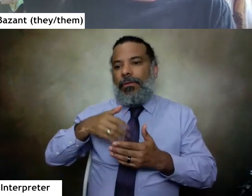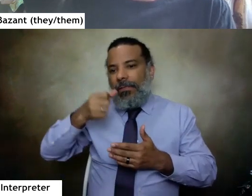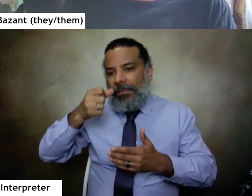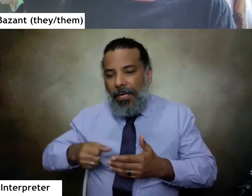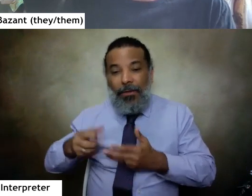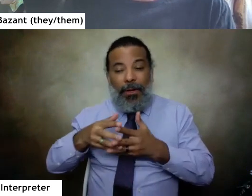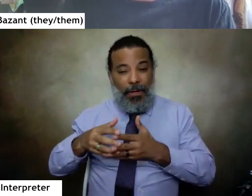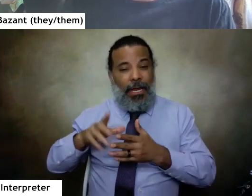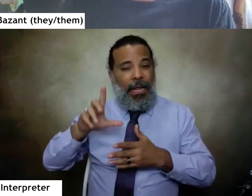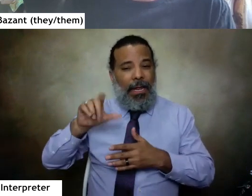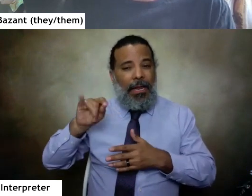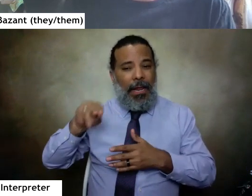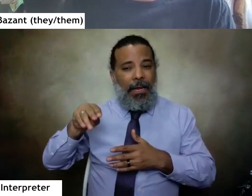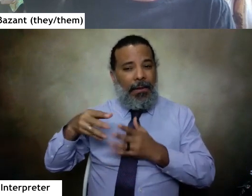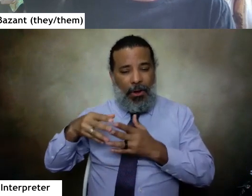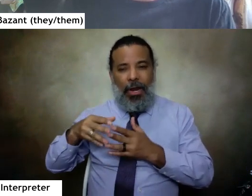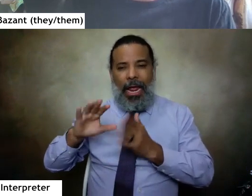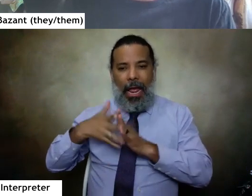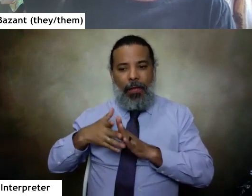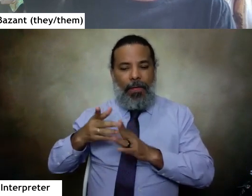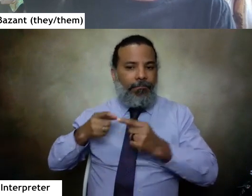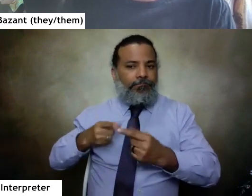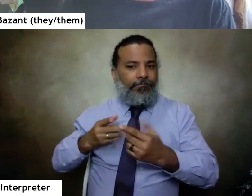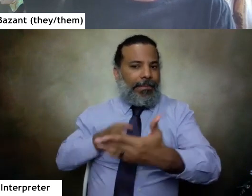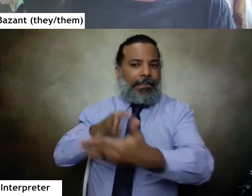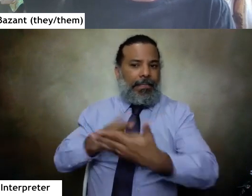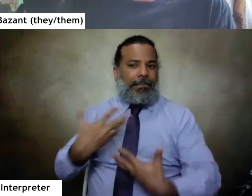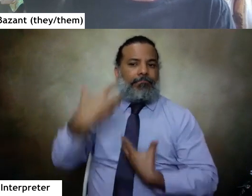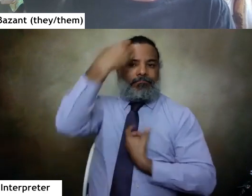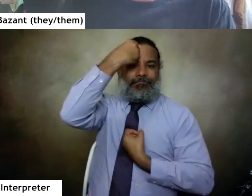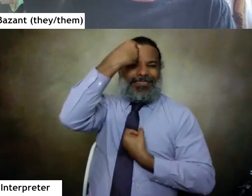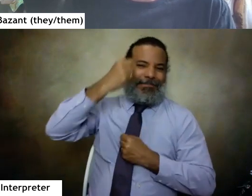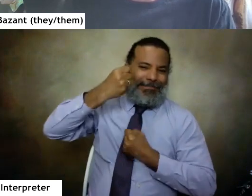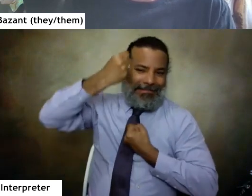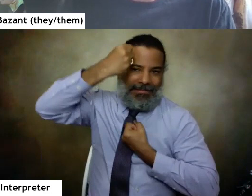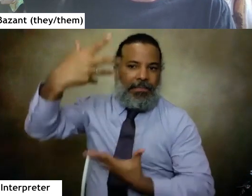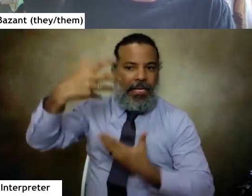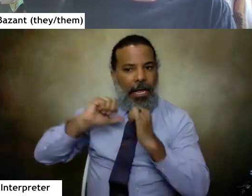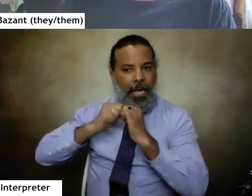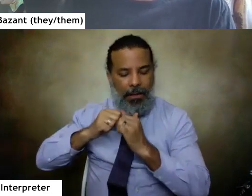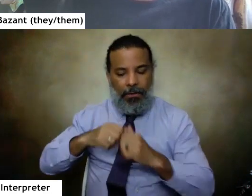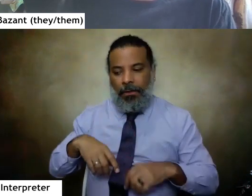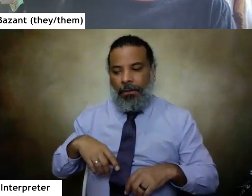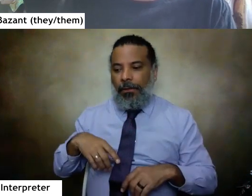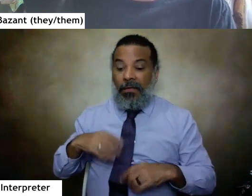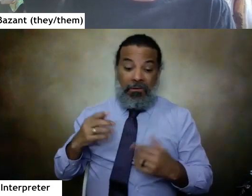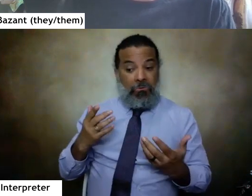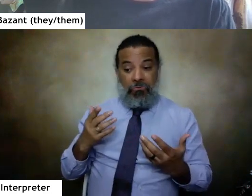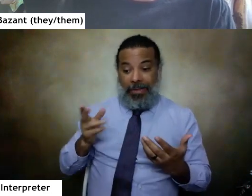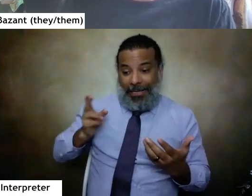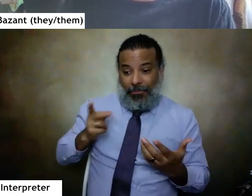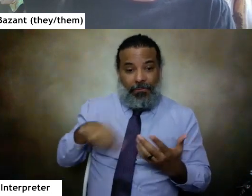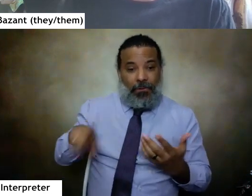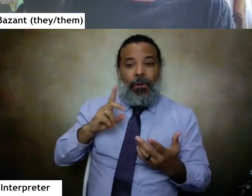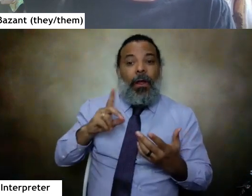colonialism and genocide and uh histories of those things um based in